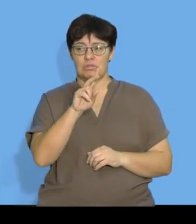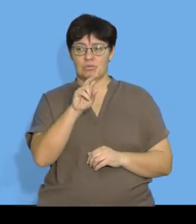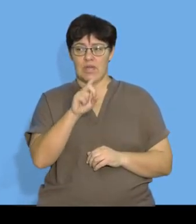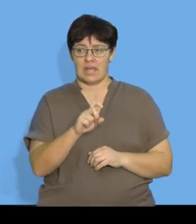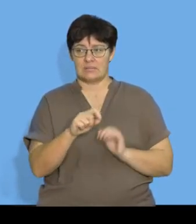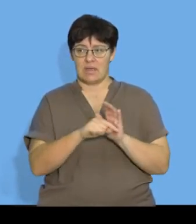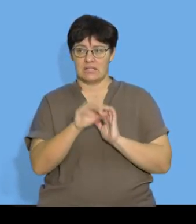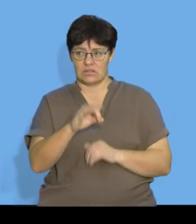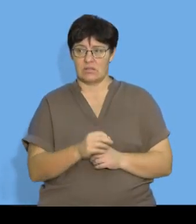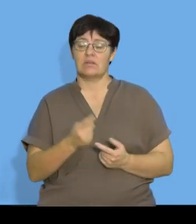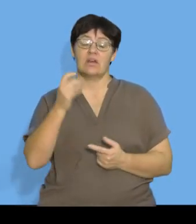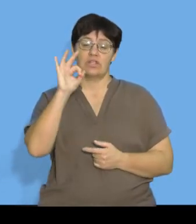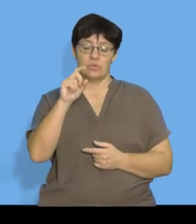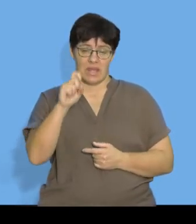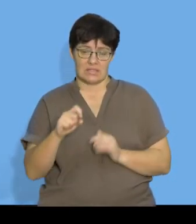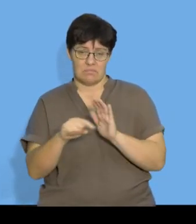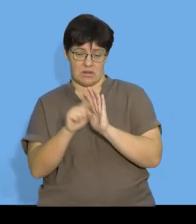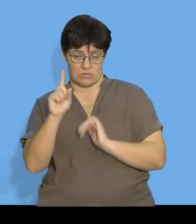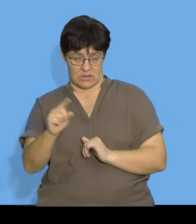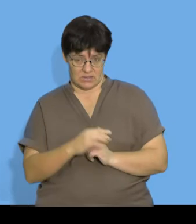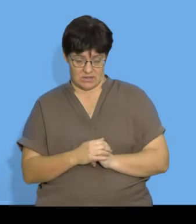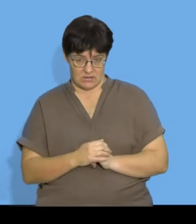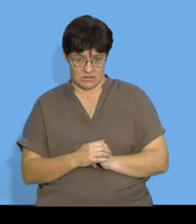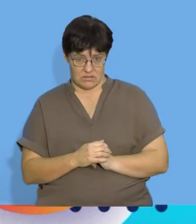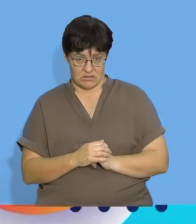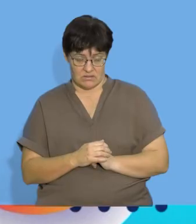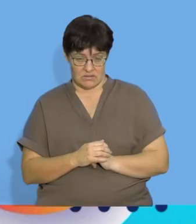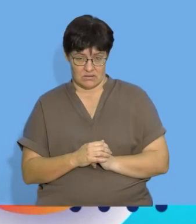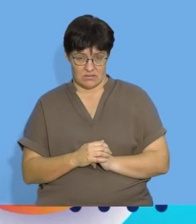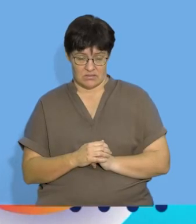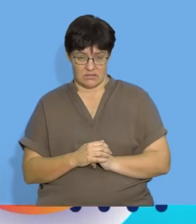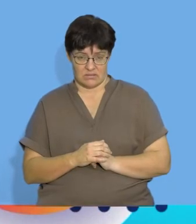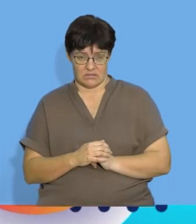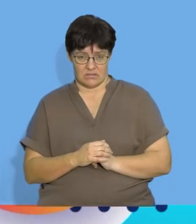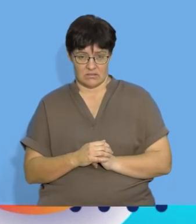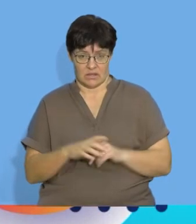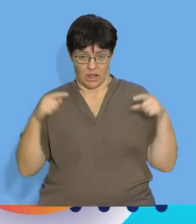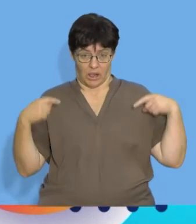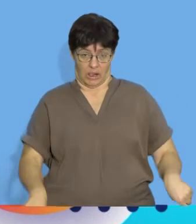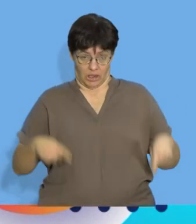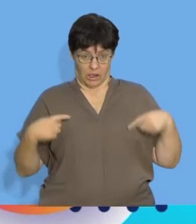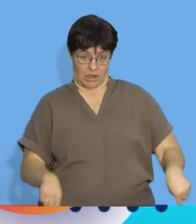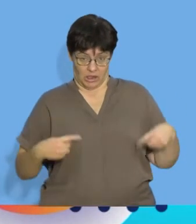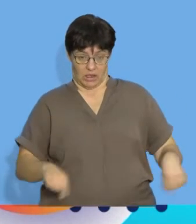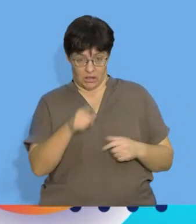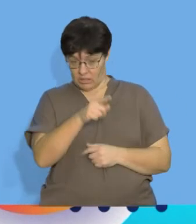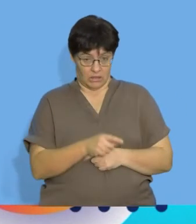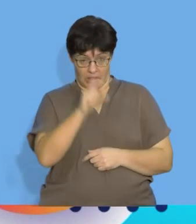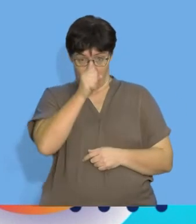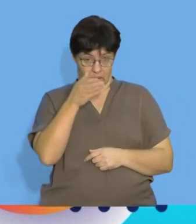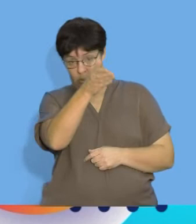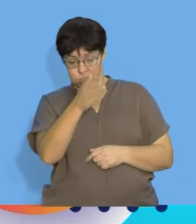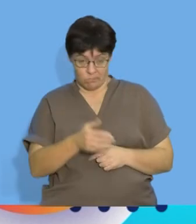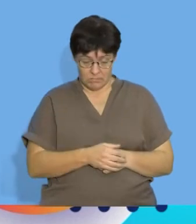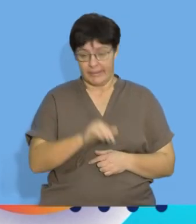3x minus 1 before I go any further I don't want you to worry yes there are x's